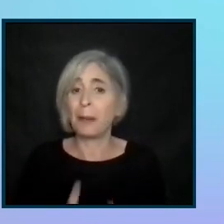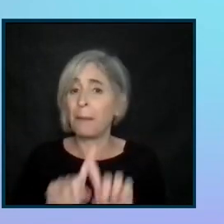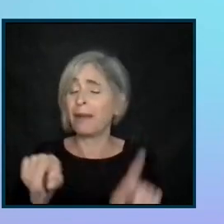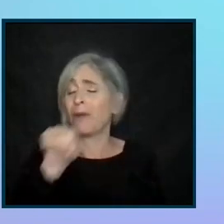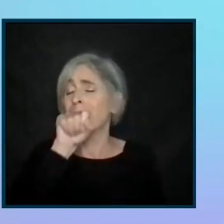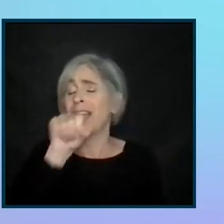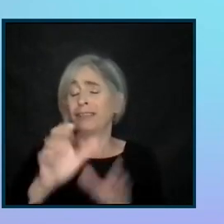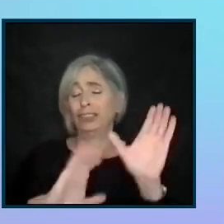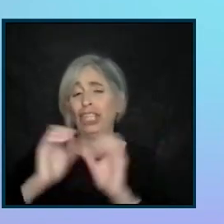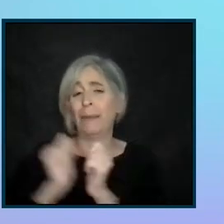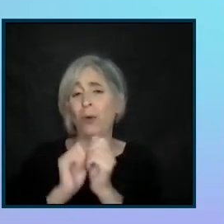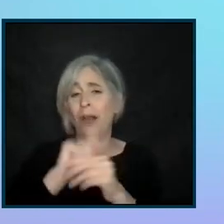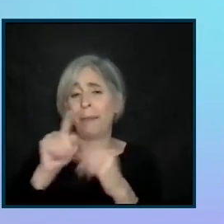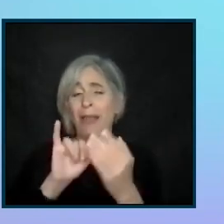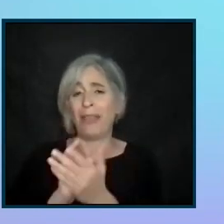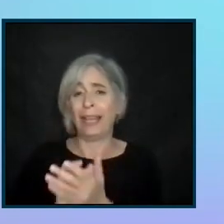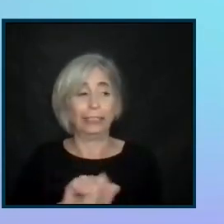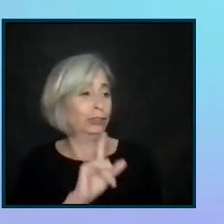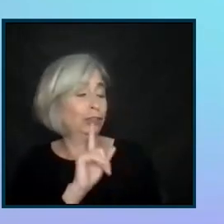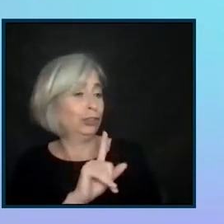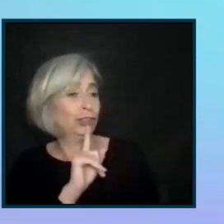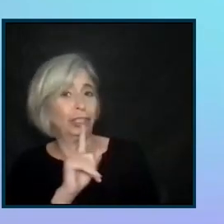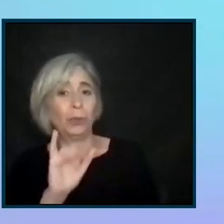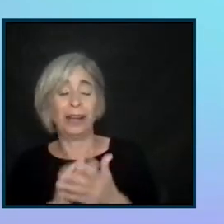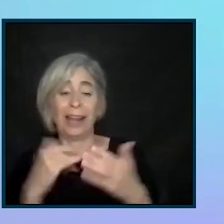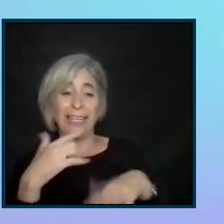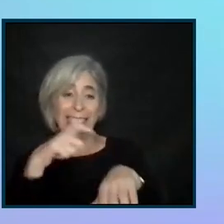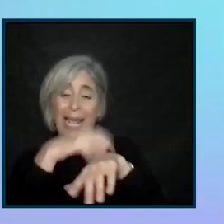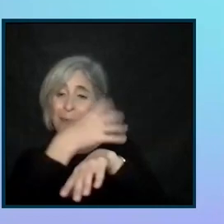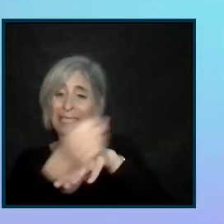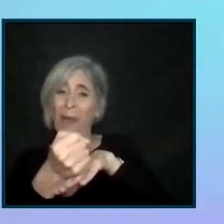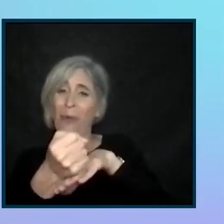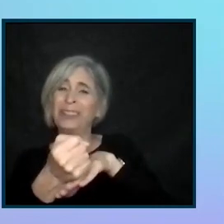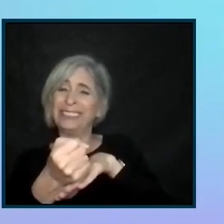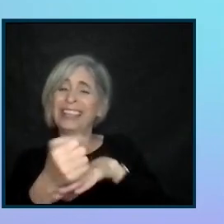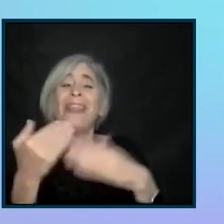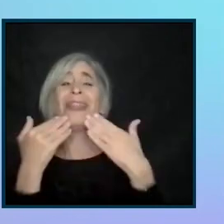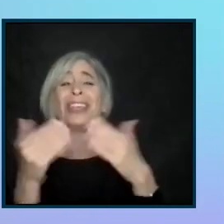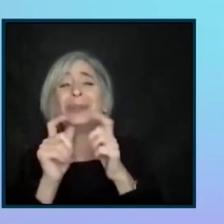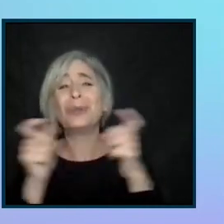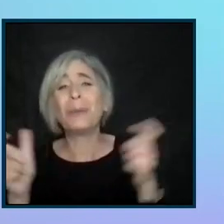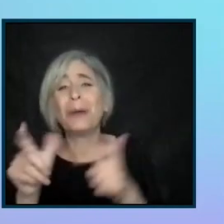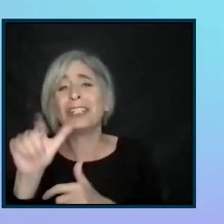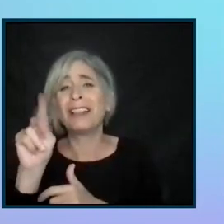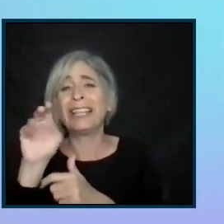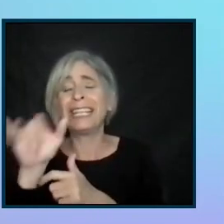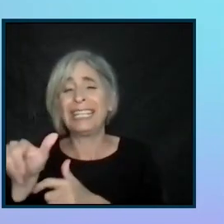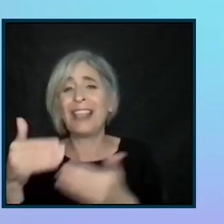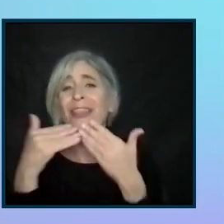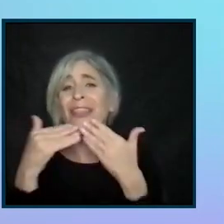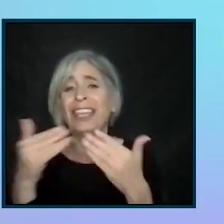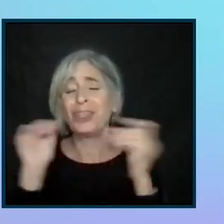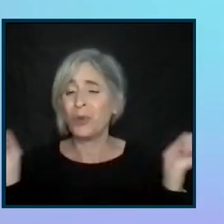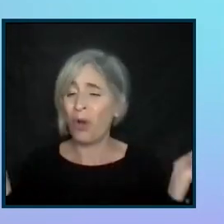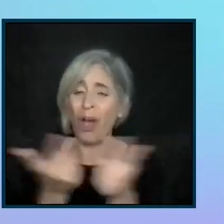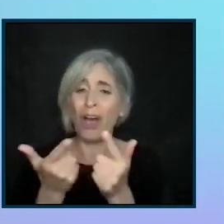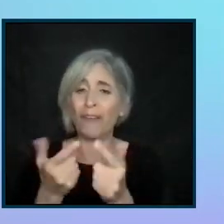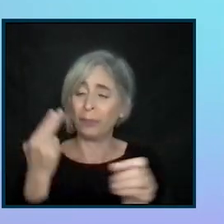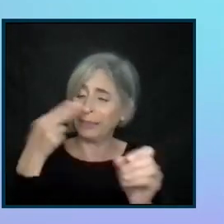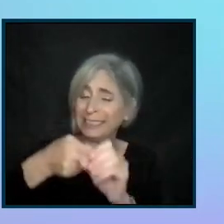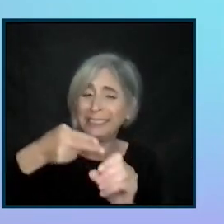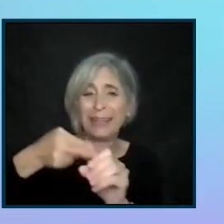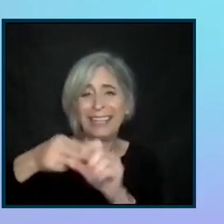to talk more about that. Sure. And with that, we are out of time. Thank you so much, Lainey. And thank you, everyone, for your